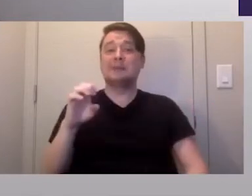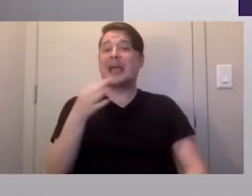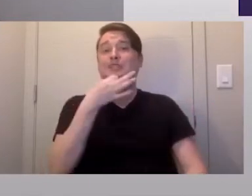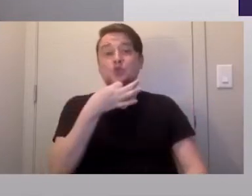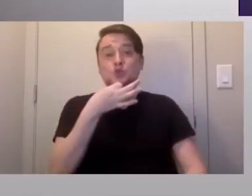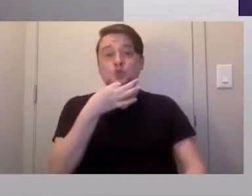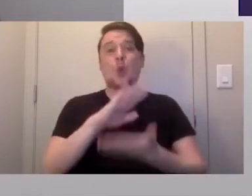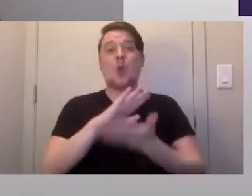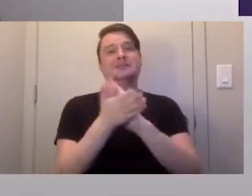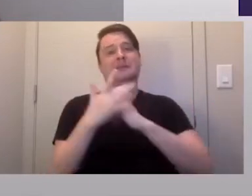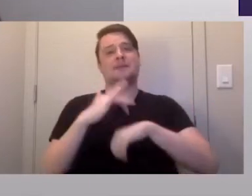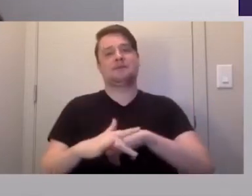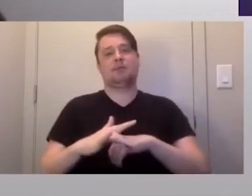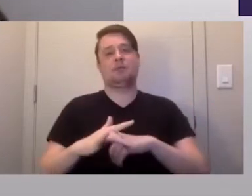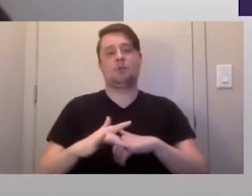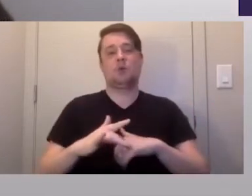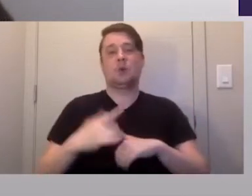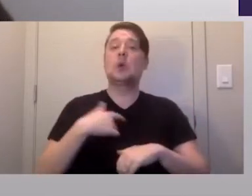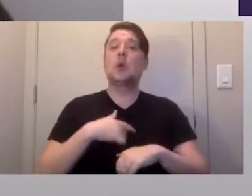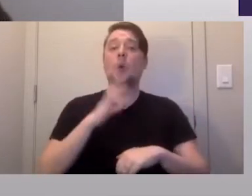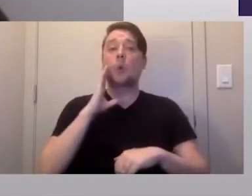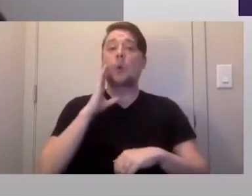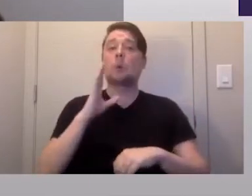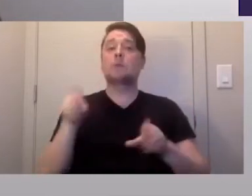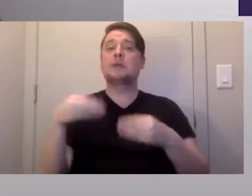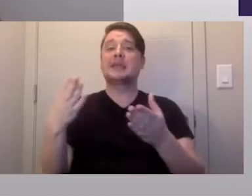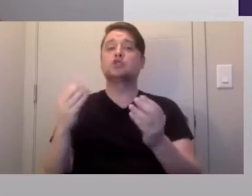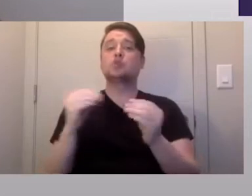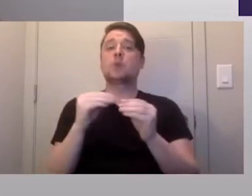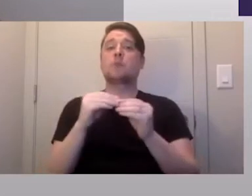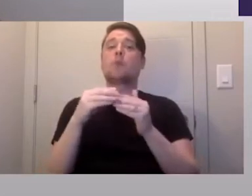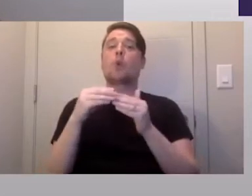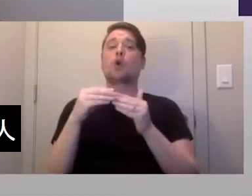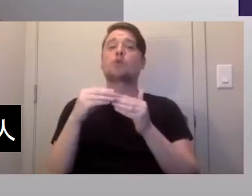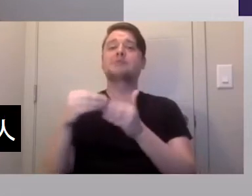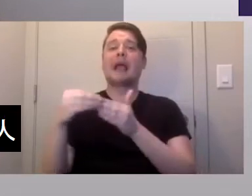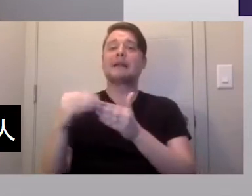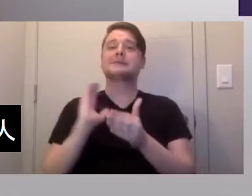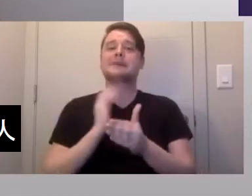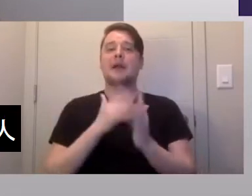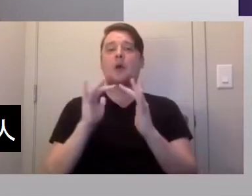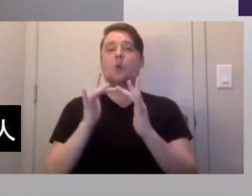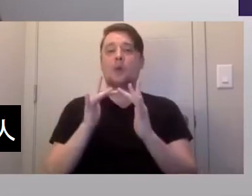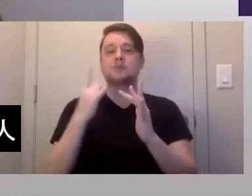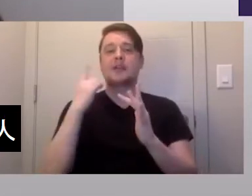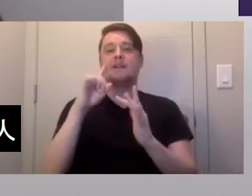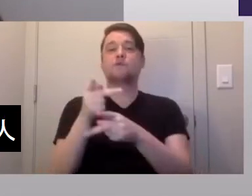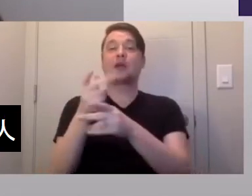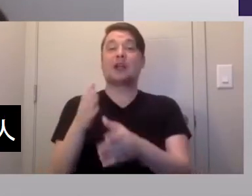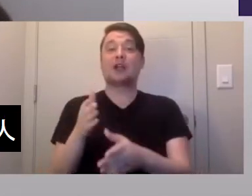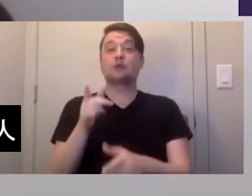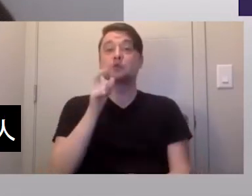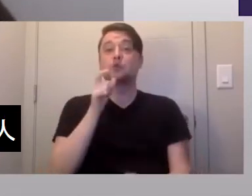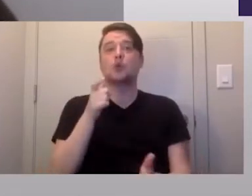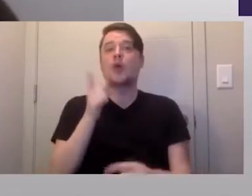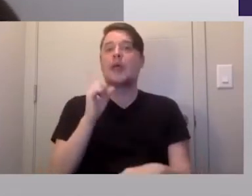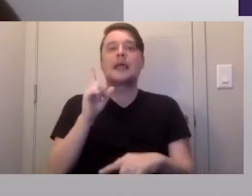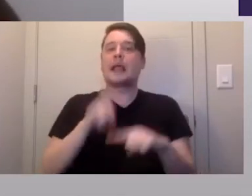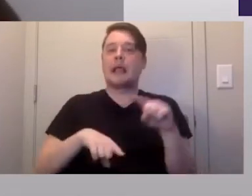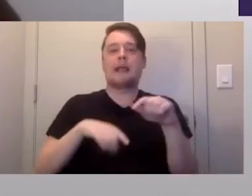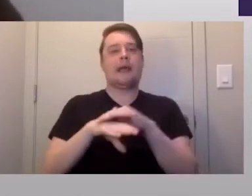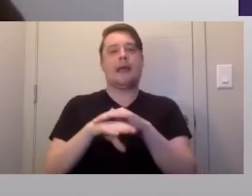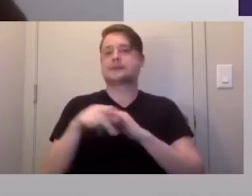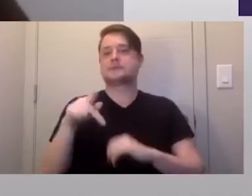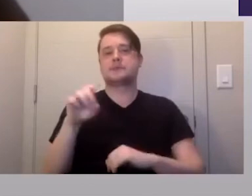becomes available. And we will be issuing some additional guidance on our website for caregivers who can't access that